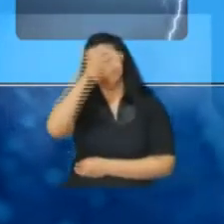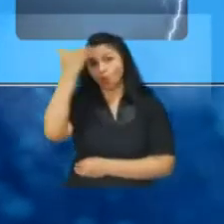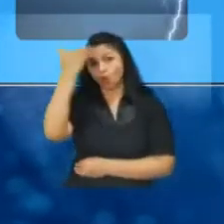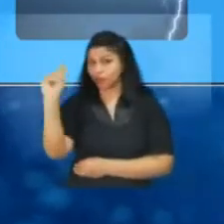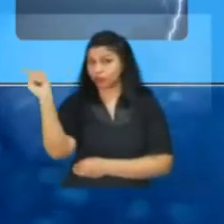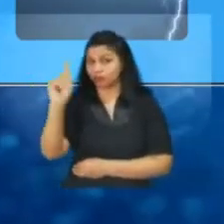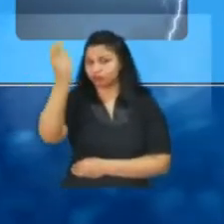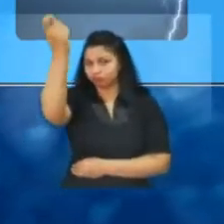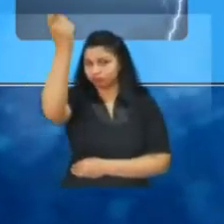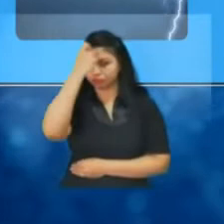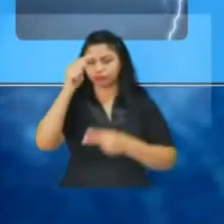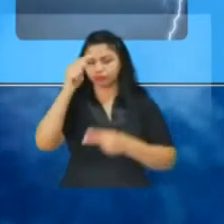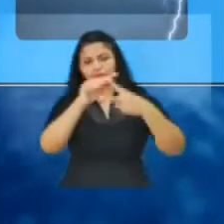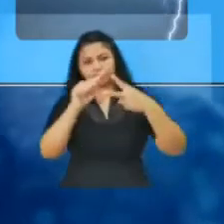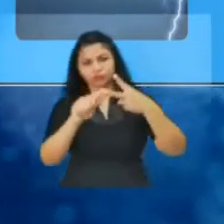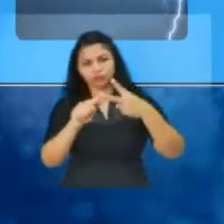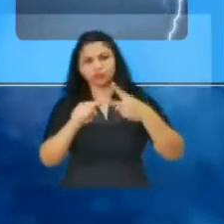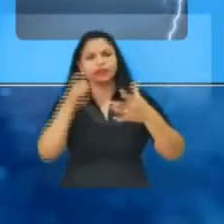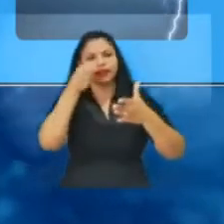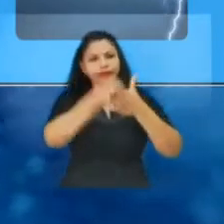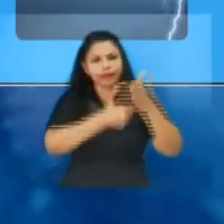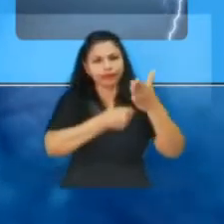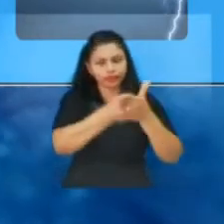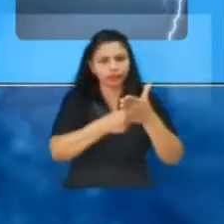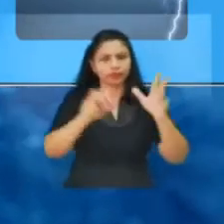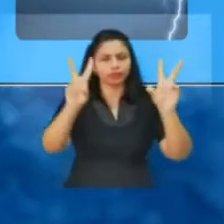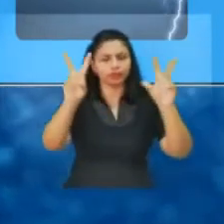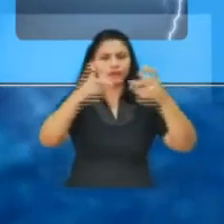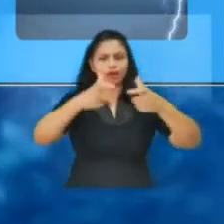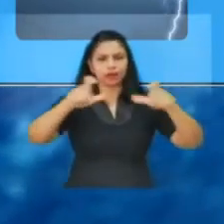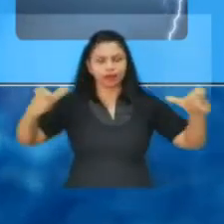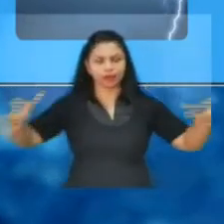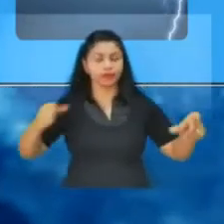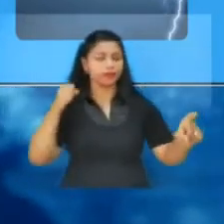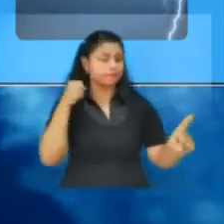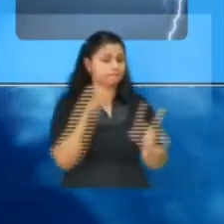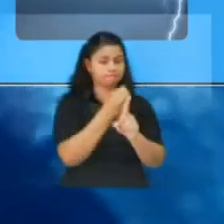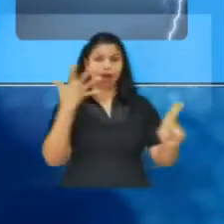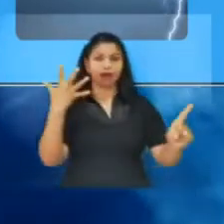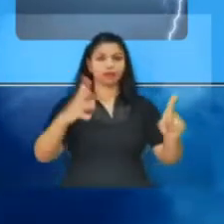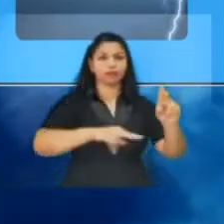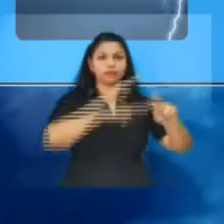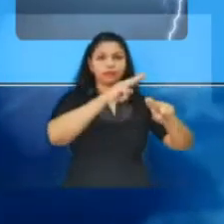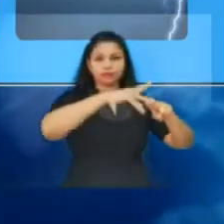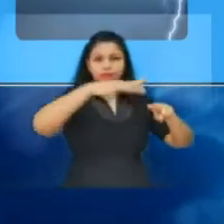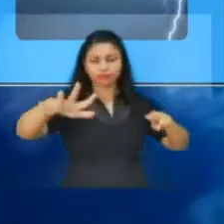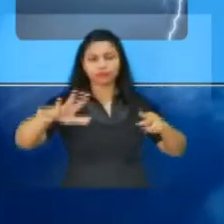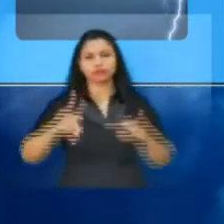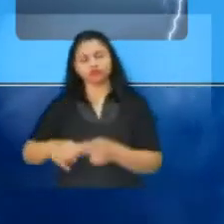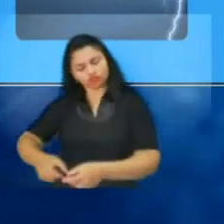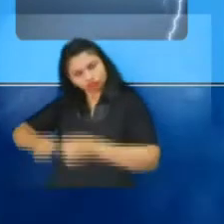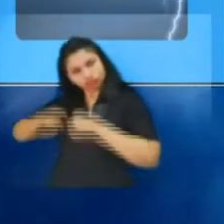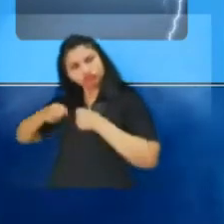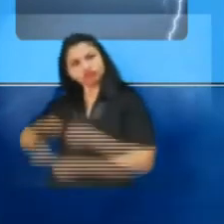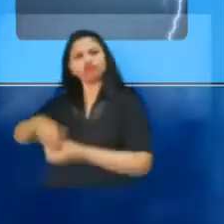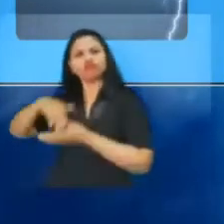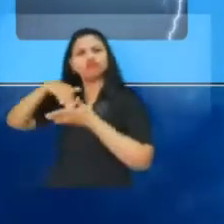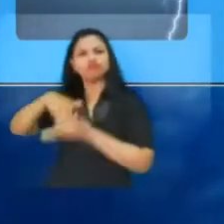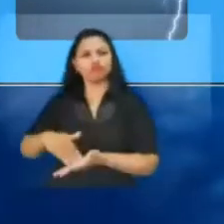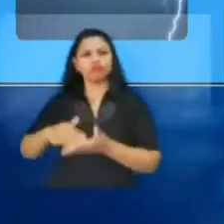two additional considerations for navigating the spectrum, the impact on the environment and the resistance and solidness of the